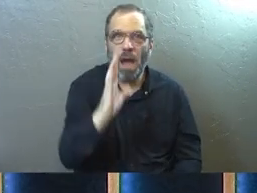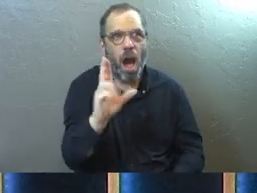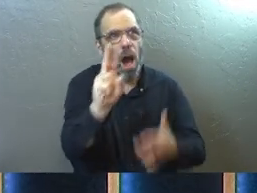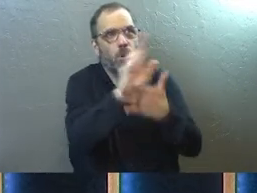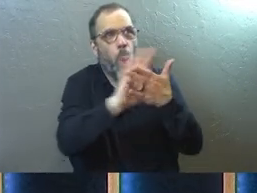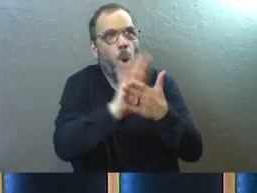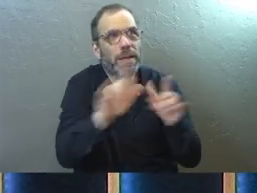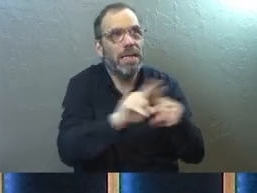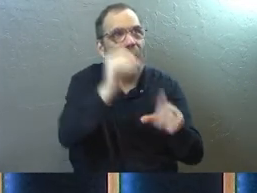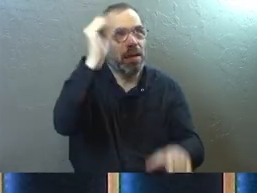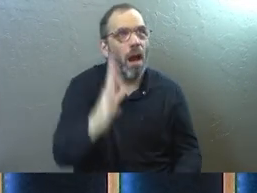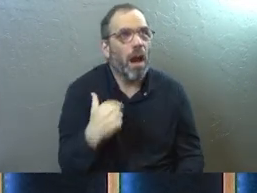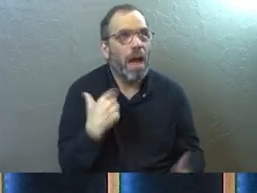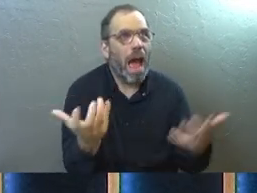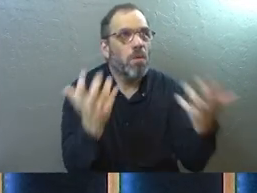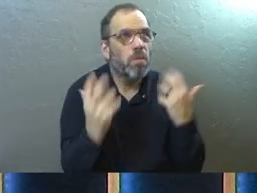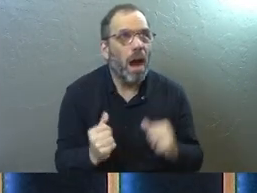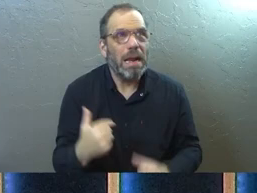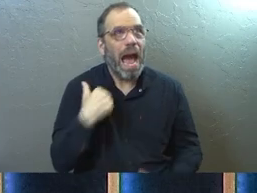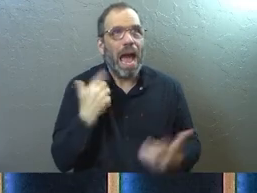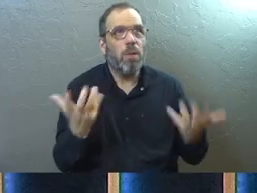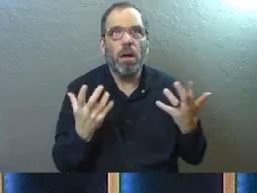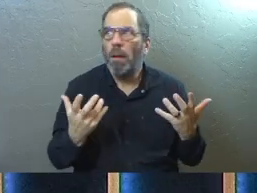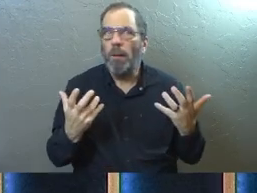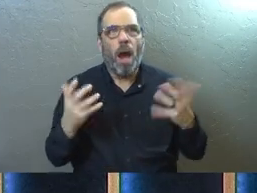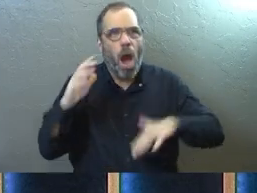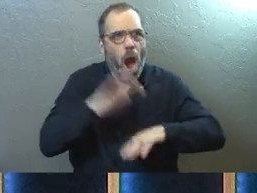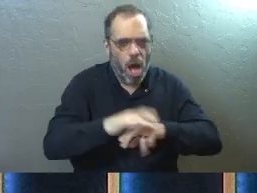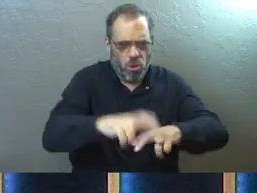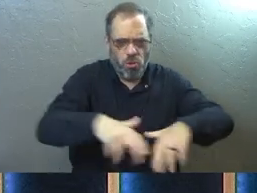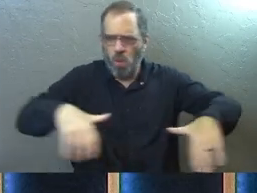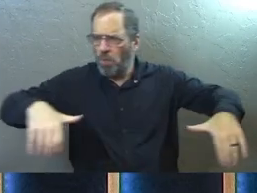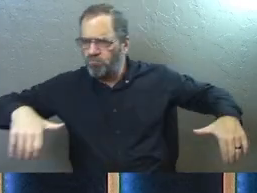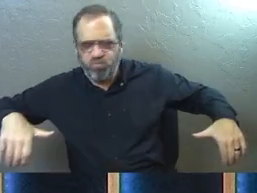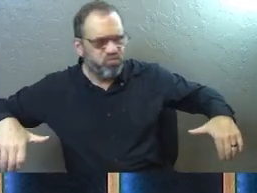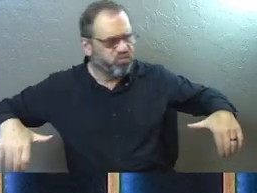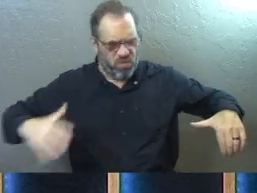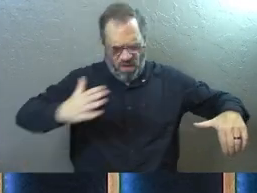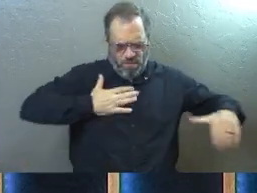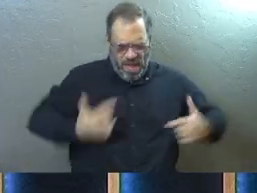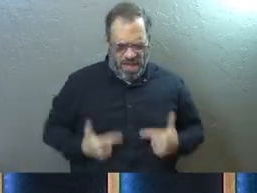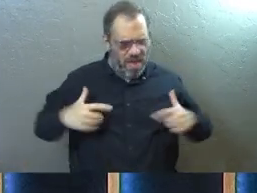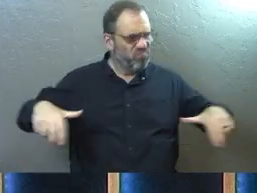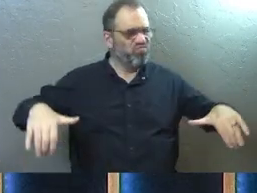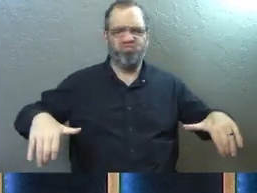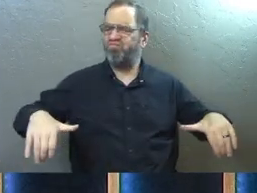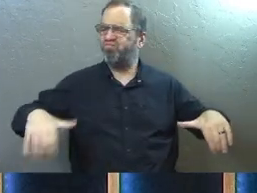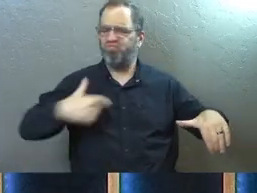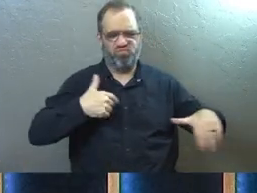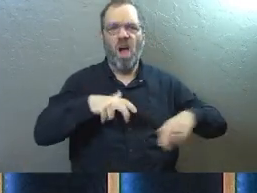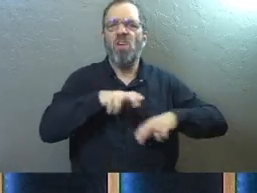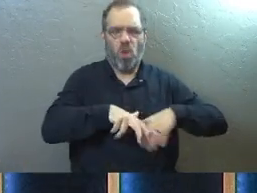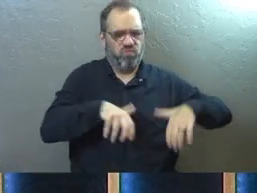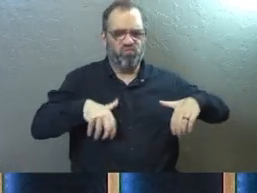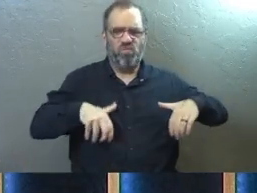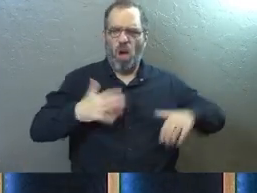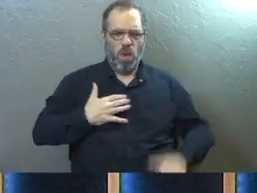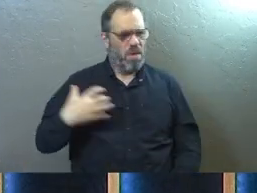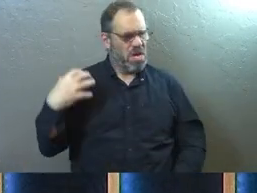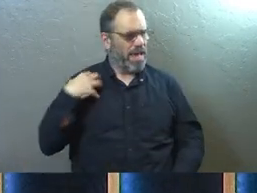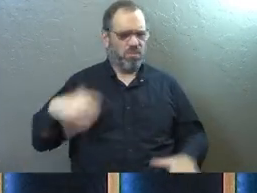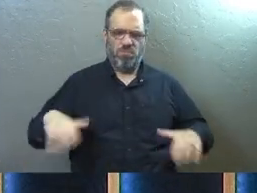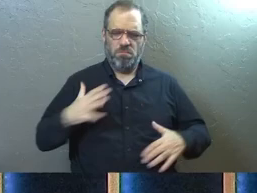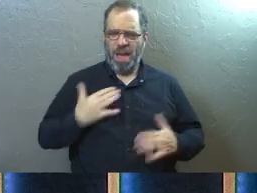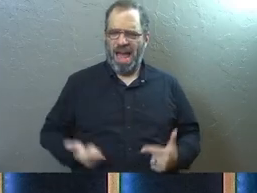be as holy as God. I want to be on the throne of my own life. I want to be captain